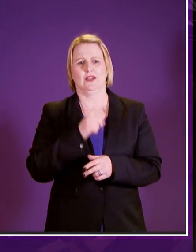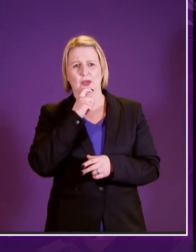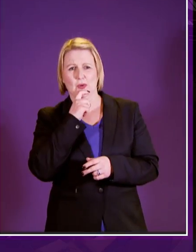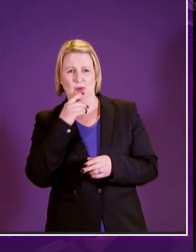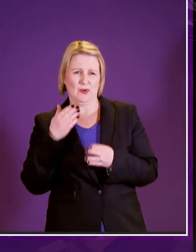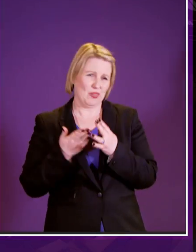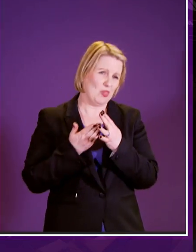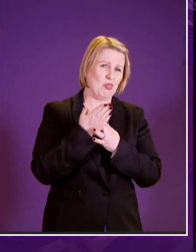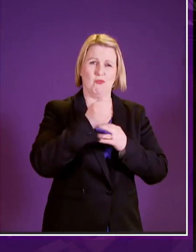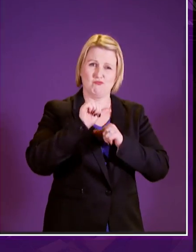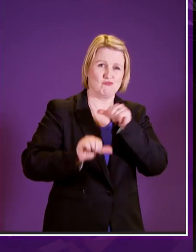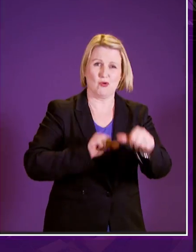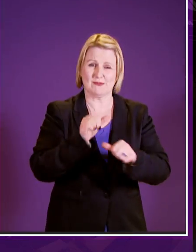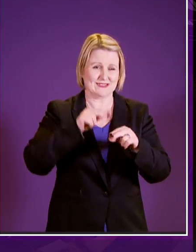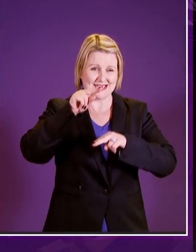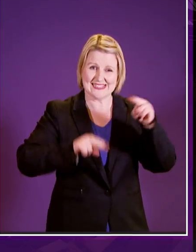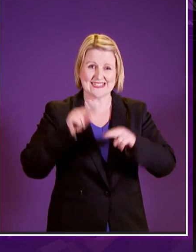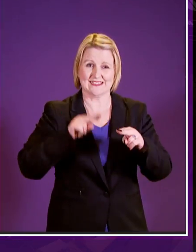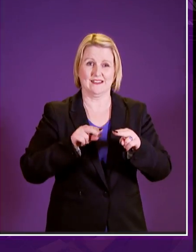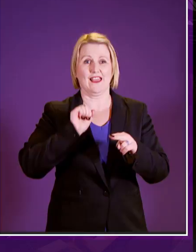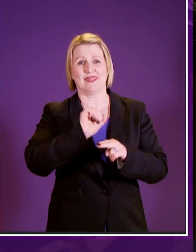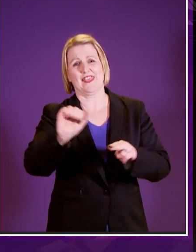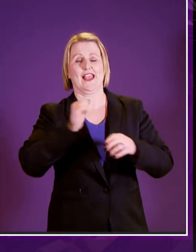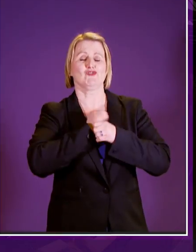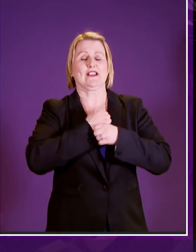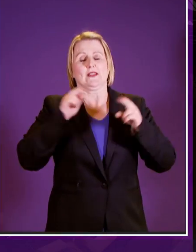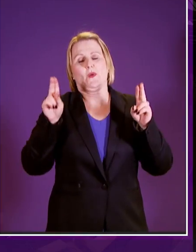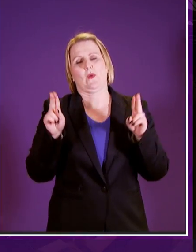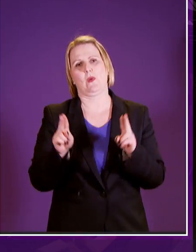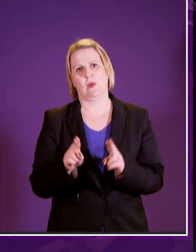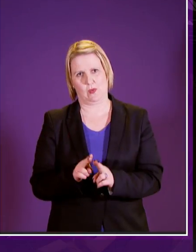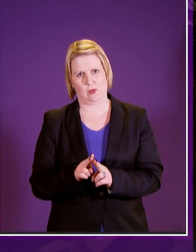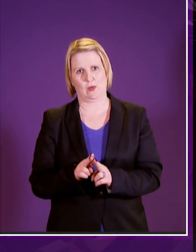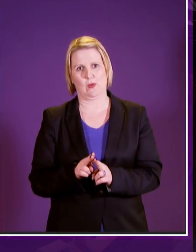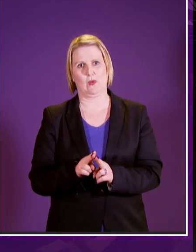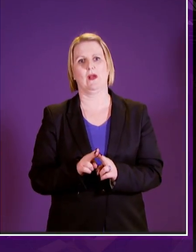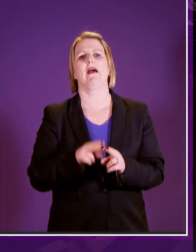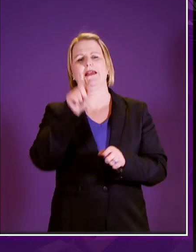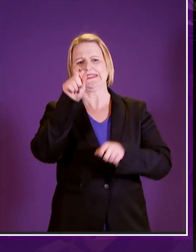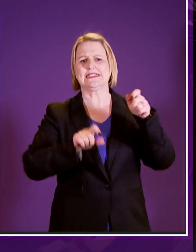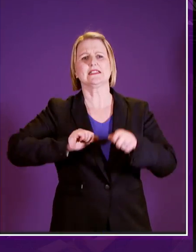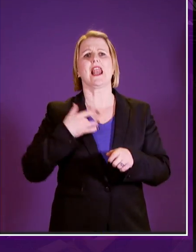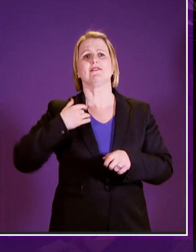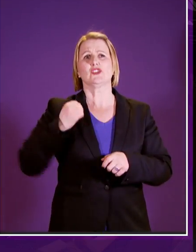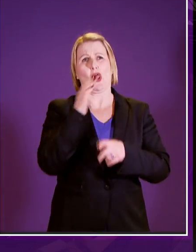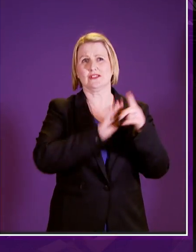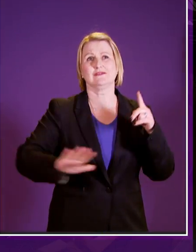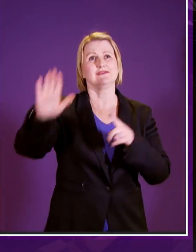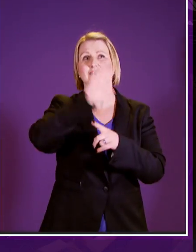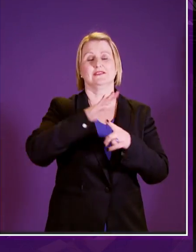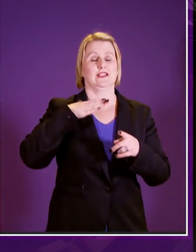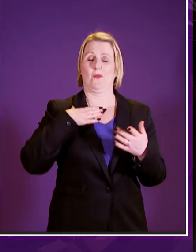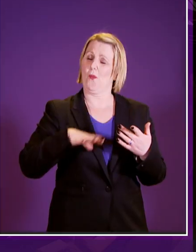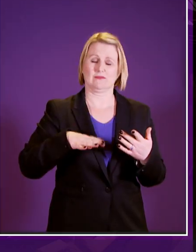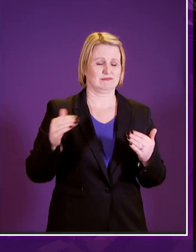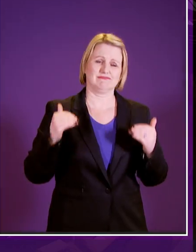caused by these unnecessary assessments a move described by citizens as vice scotland as the highest priority for the